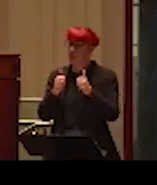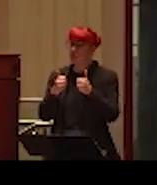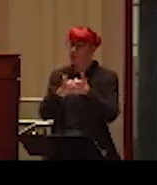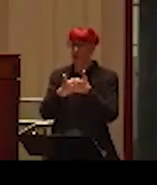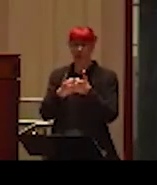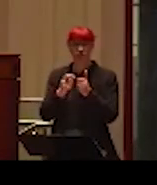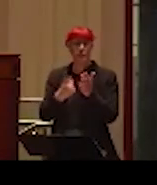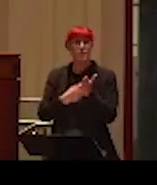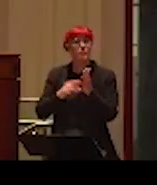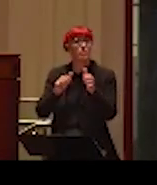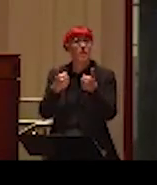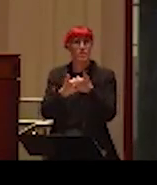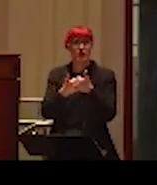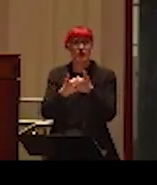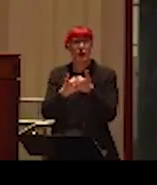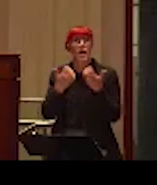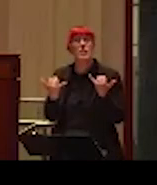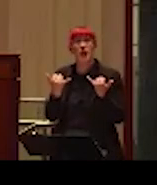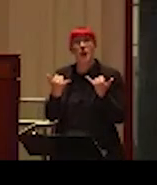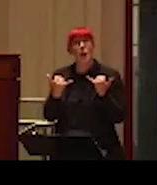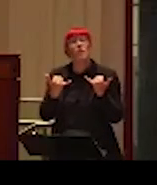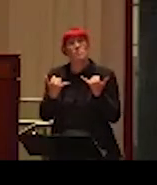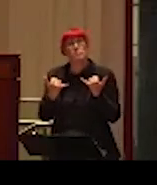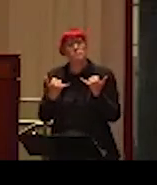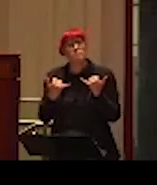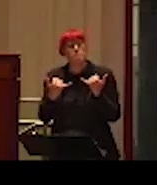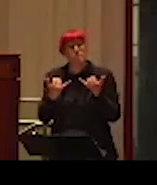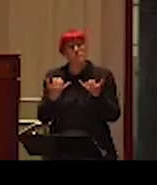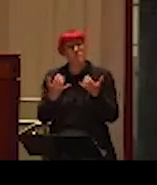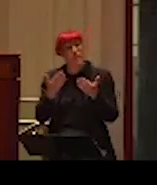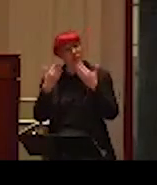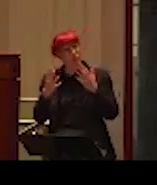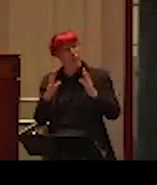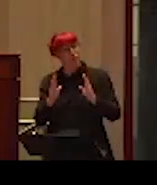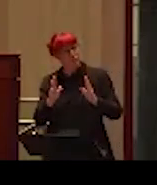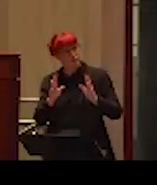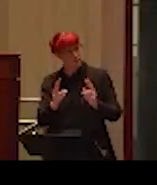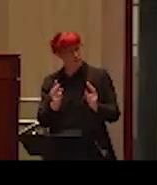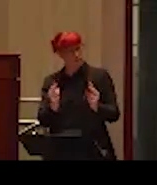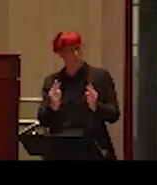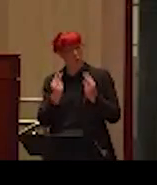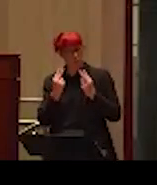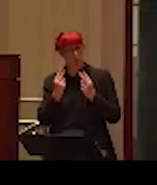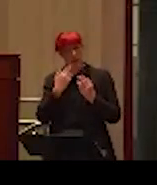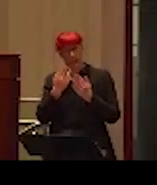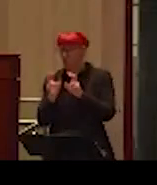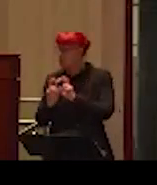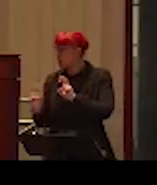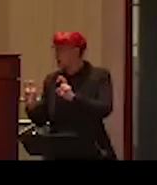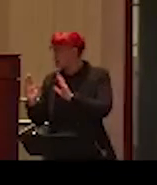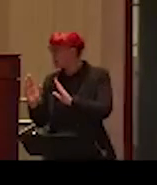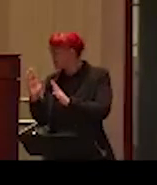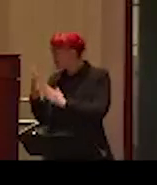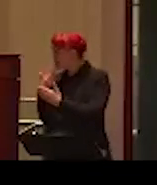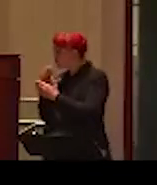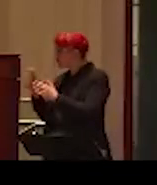actually to say thank you for being attentive to the panelists. Thank you so much for your